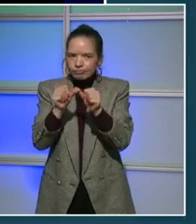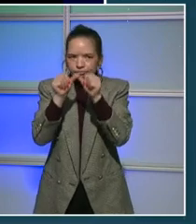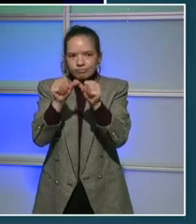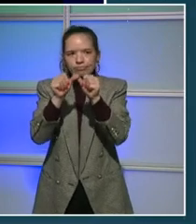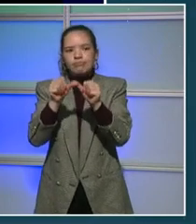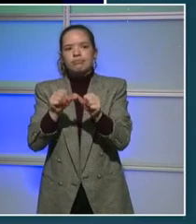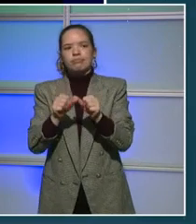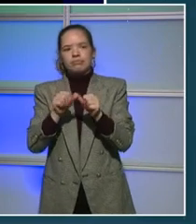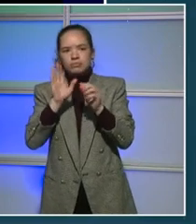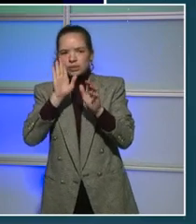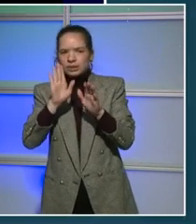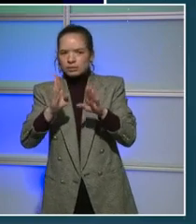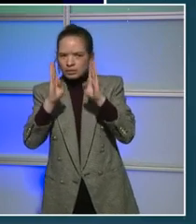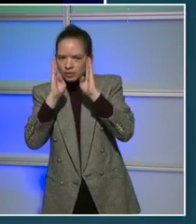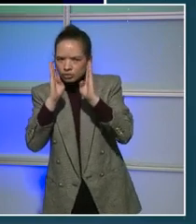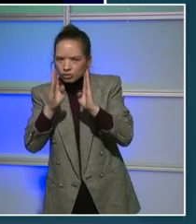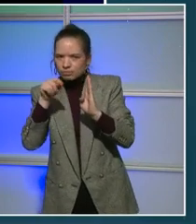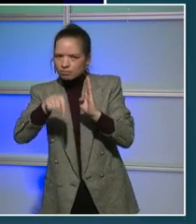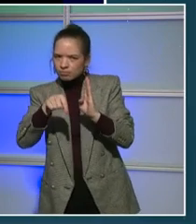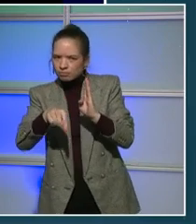into our continued discussions.